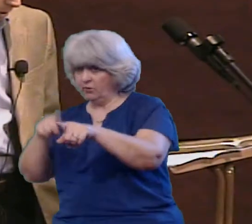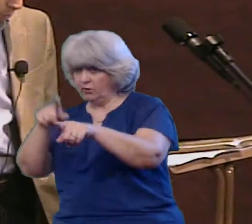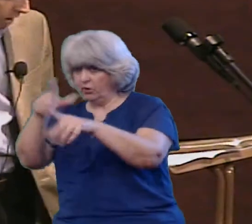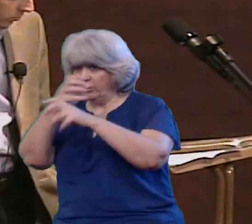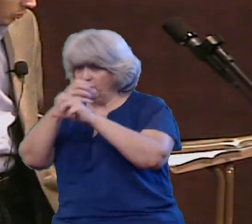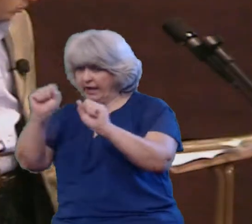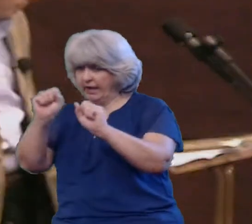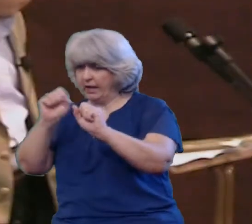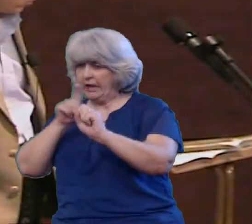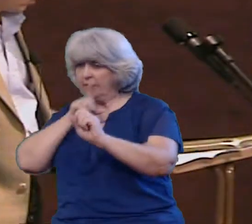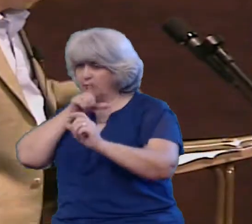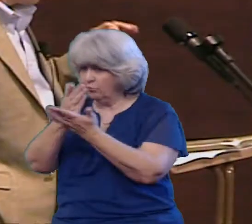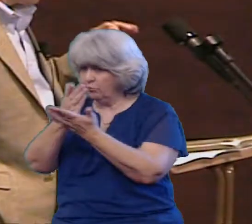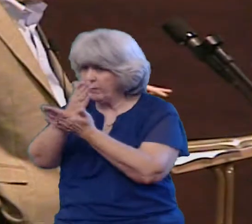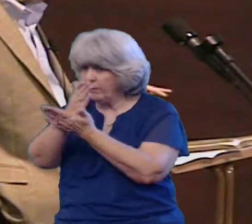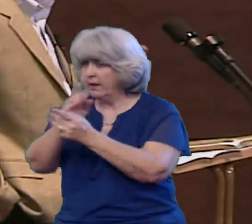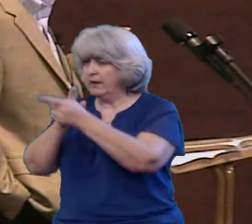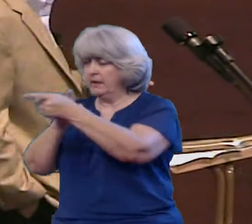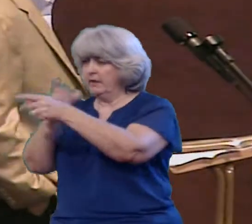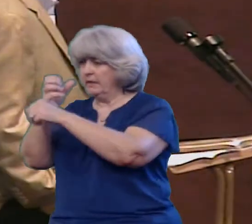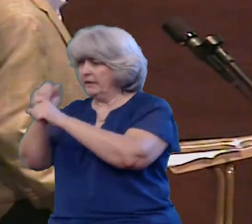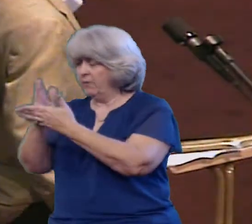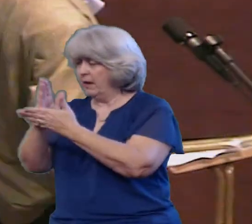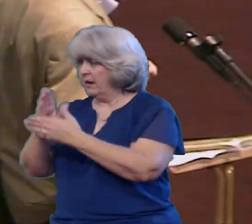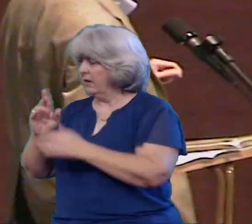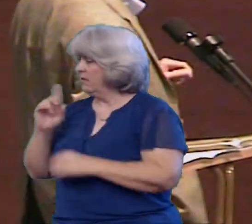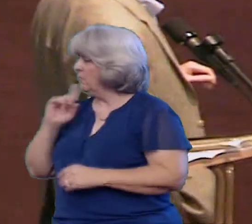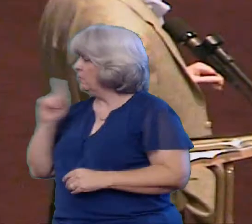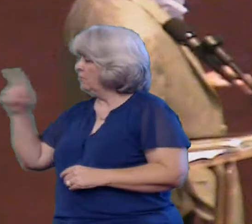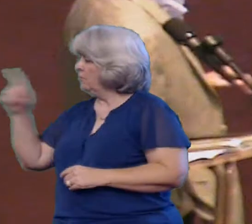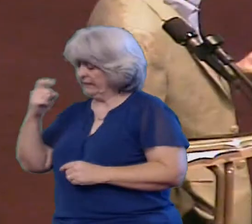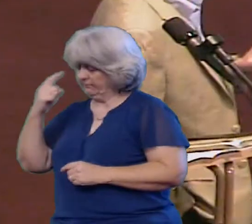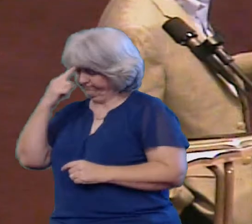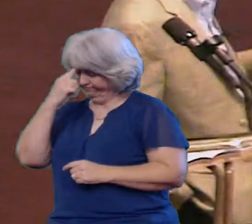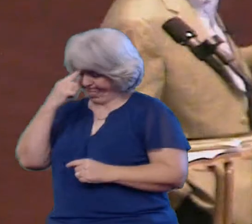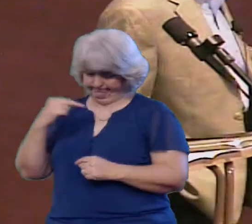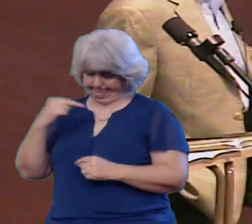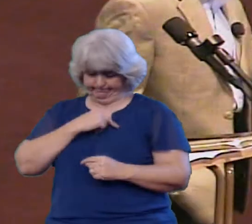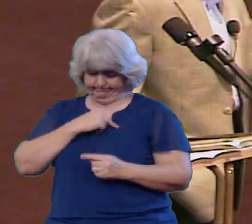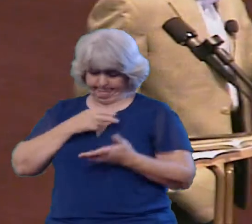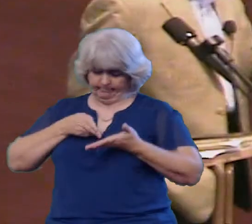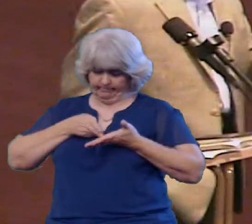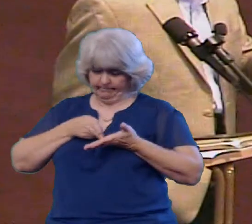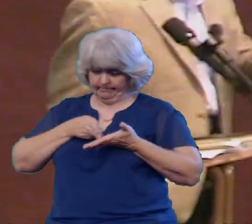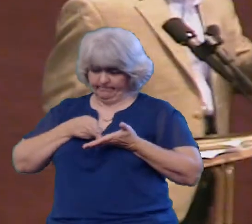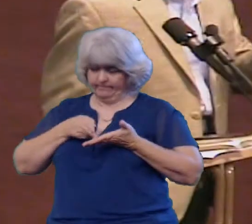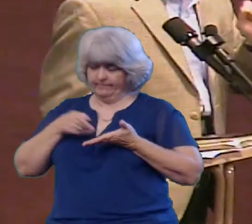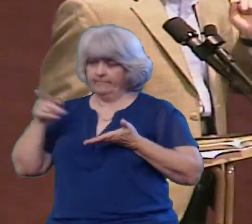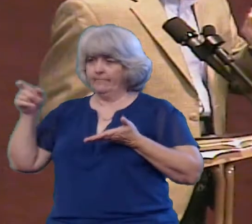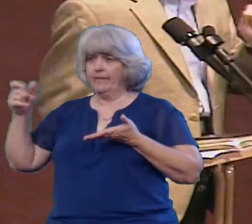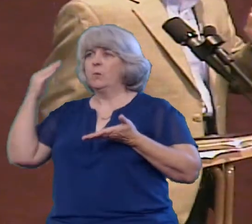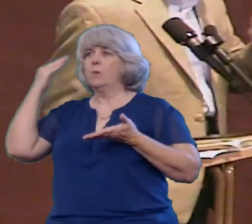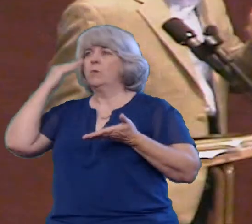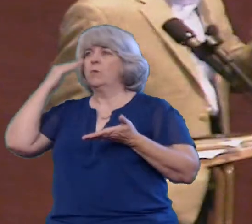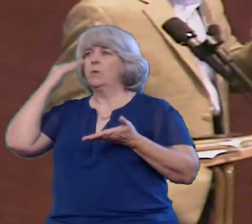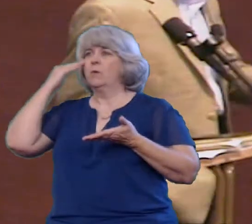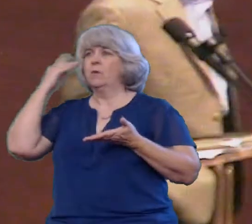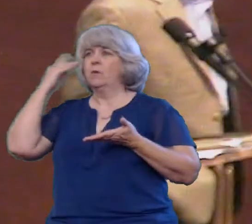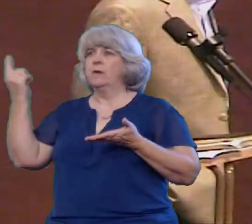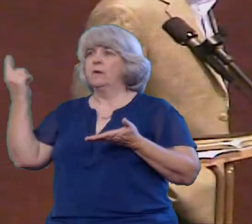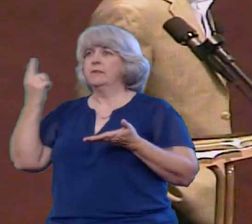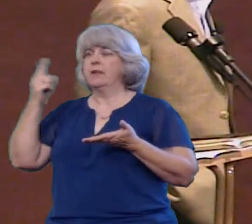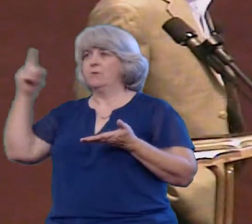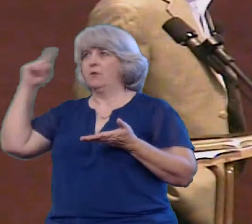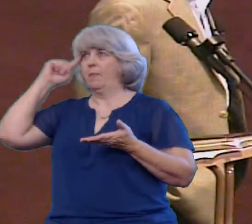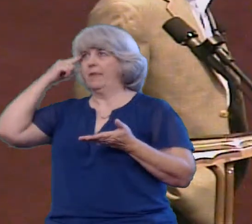I promise you if you're honest and true to yourself right now There's probably at least one person if not more that's just clicking in your mind